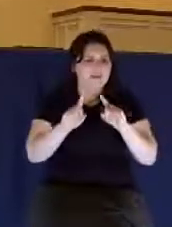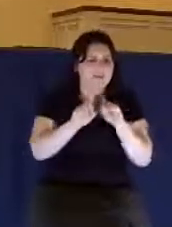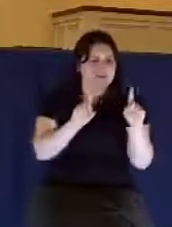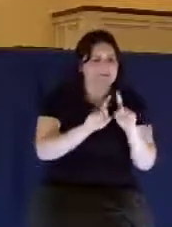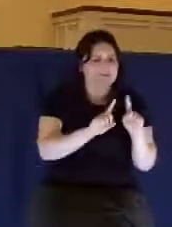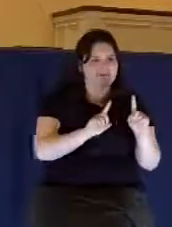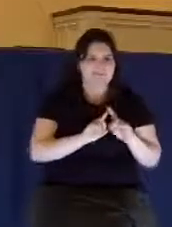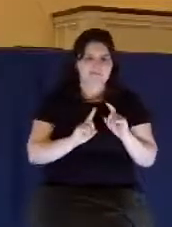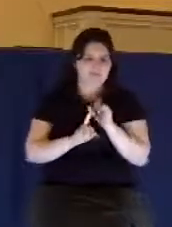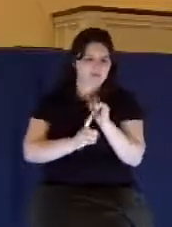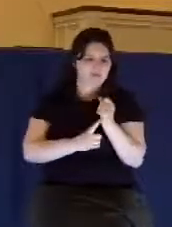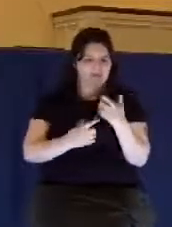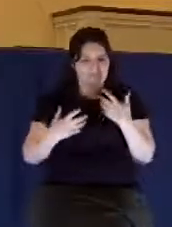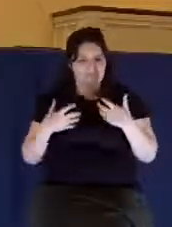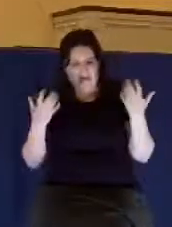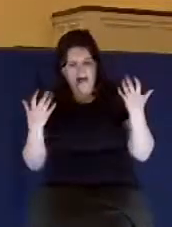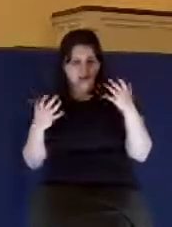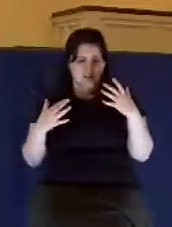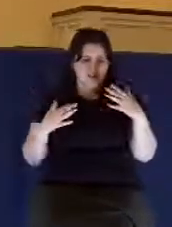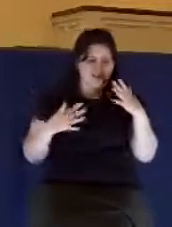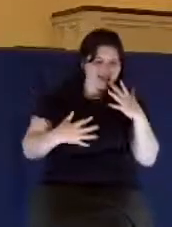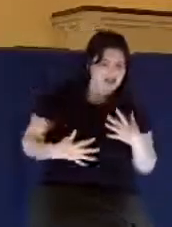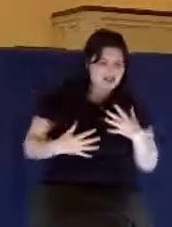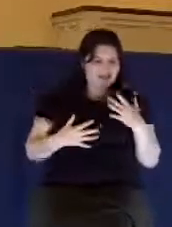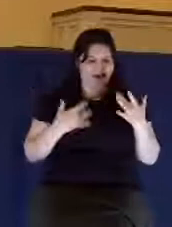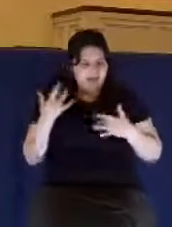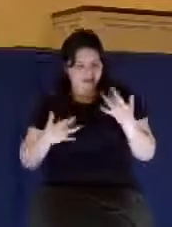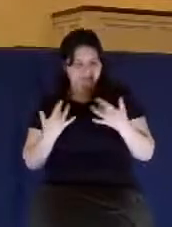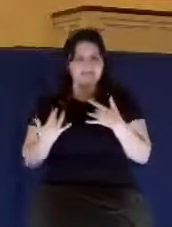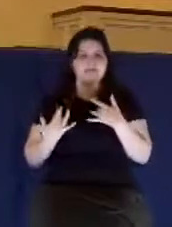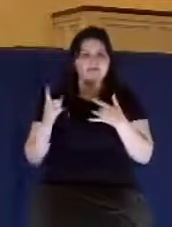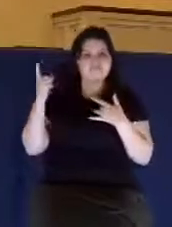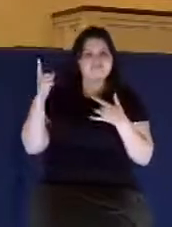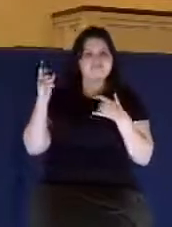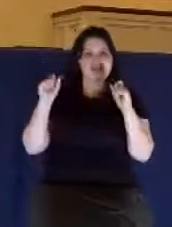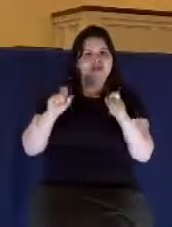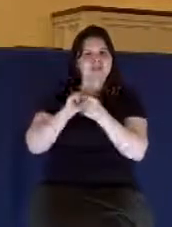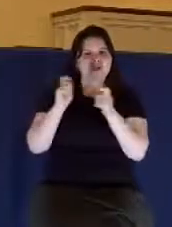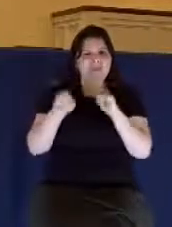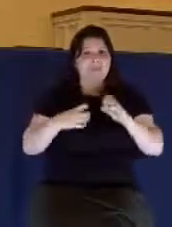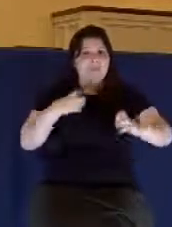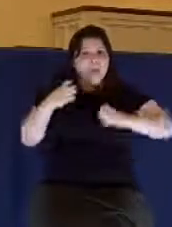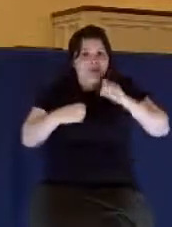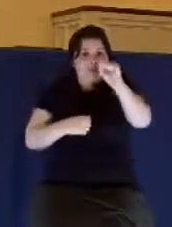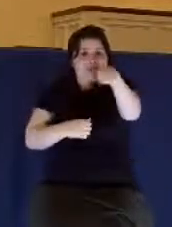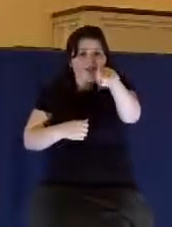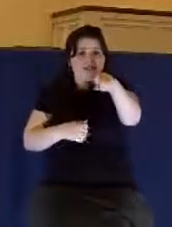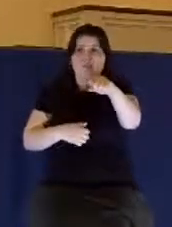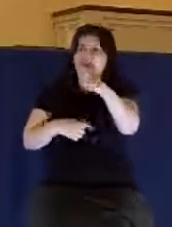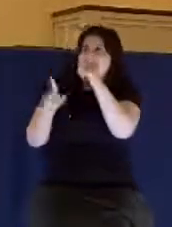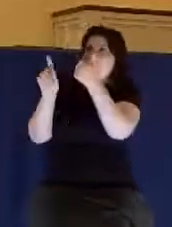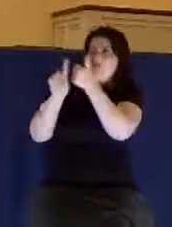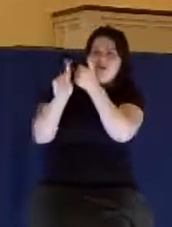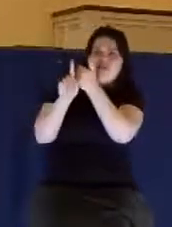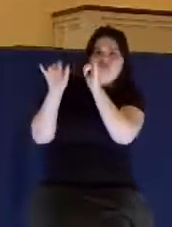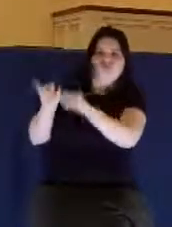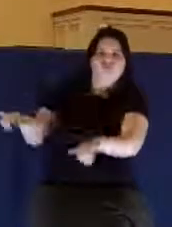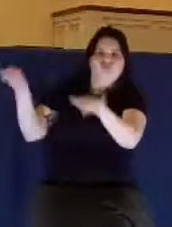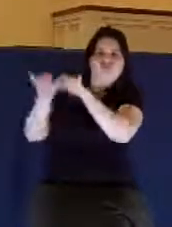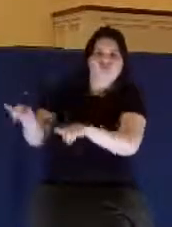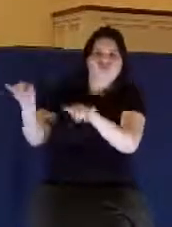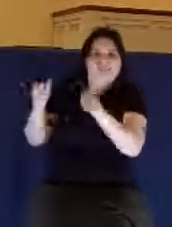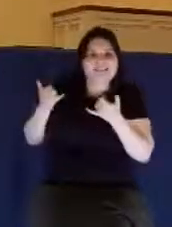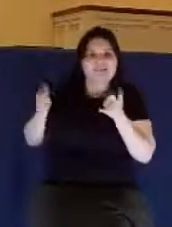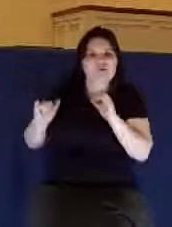situations. We know that he's also imminent as far as transcendent. What it means is that he doesn't change